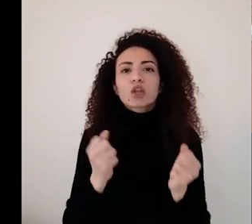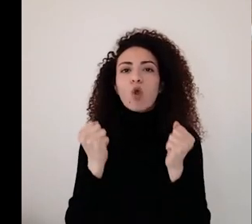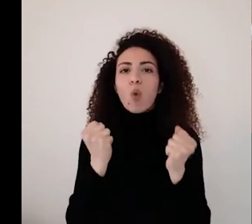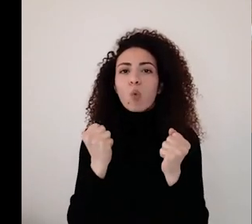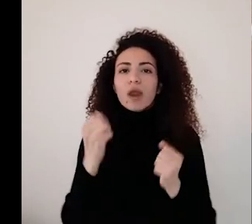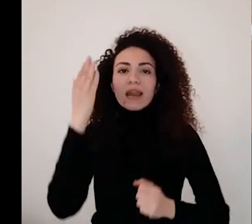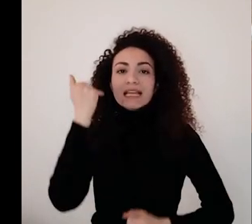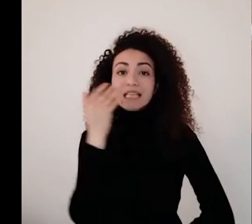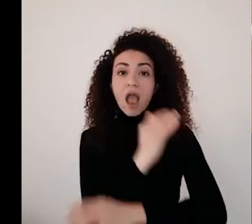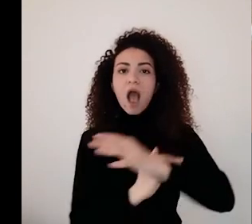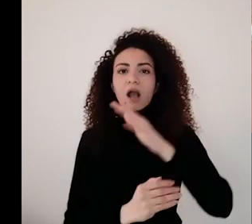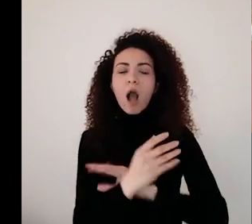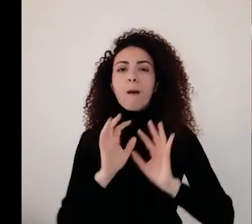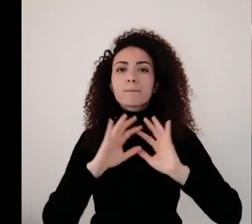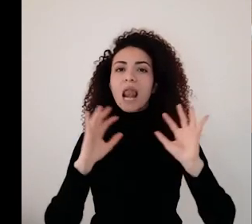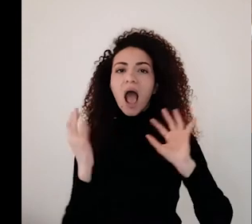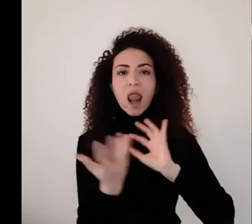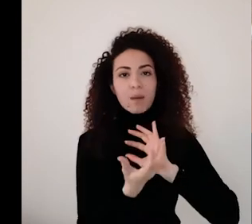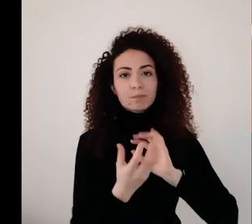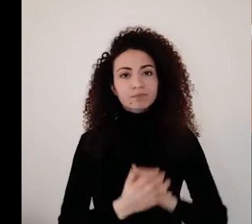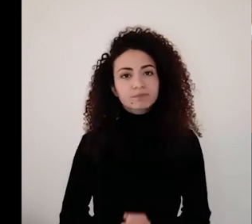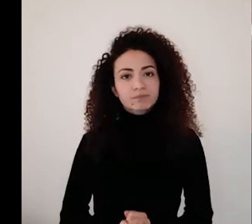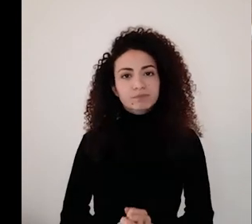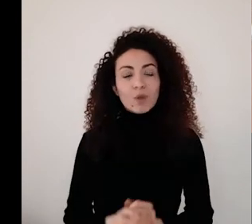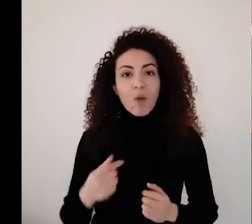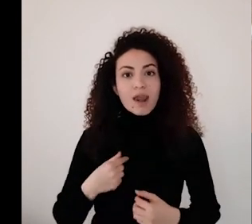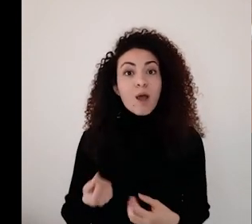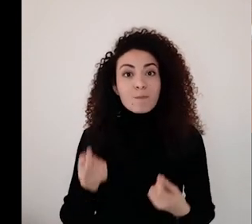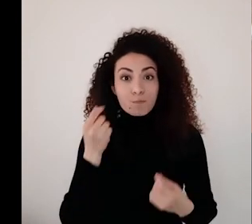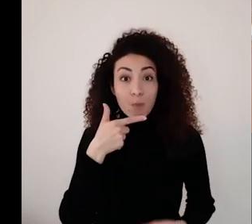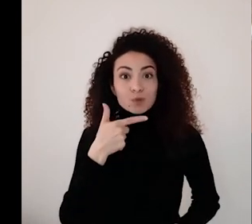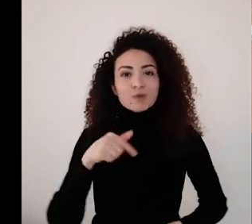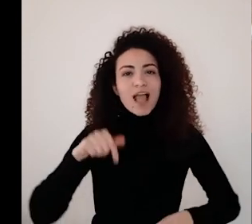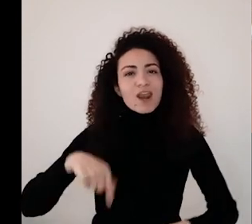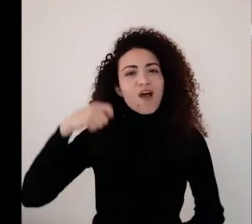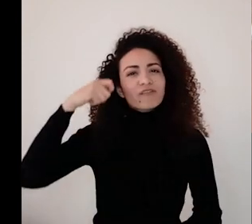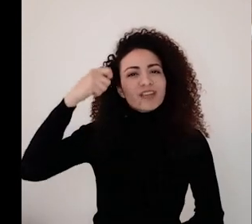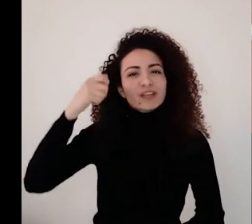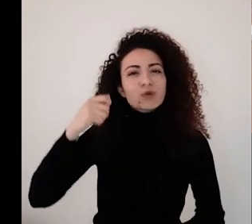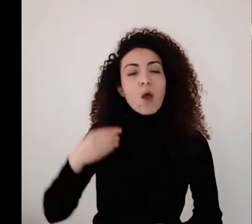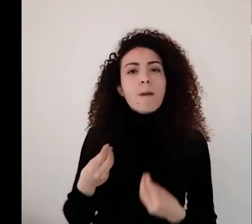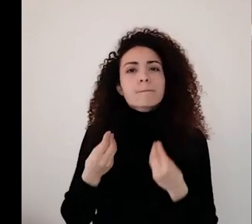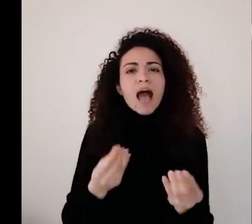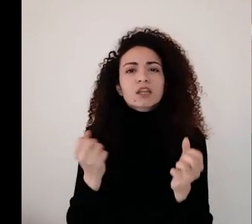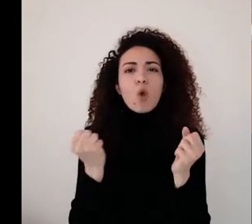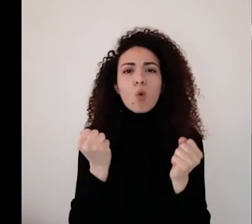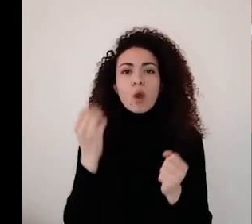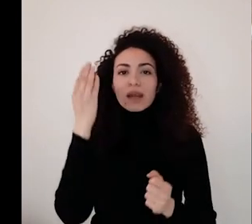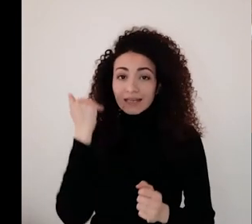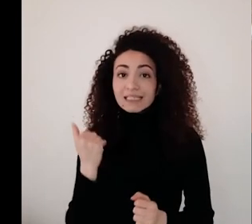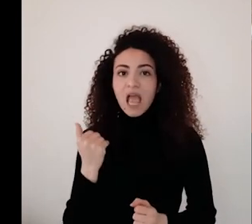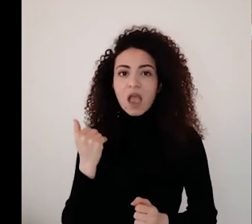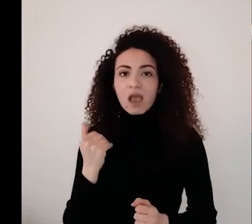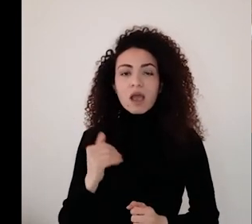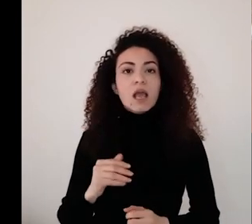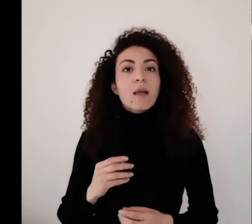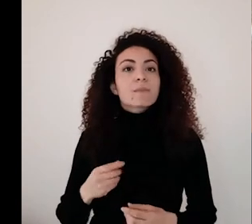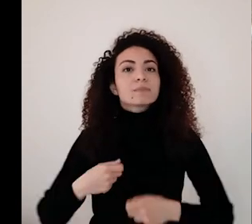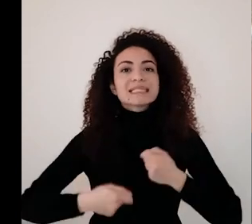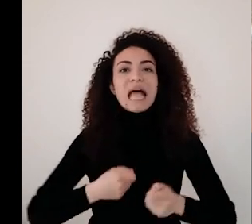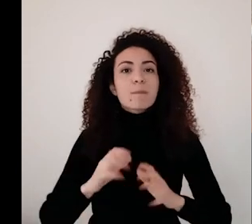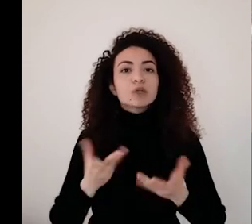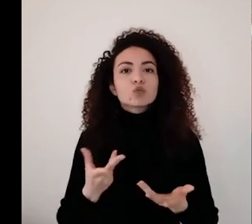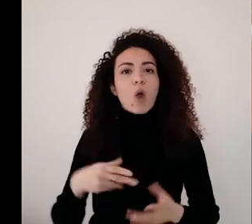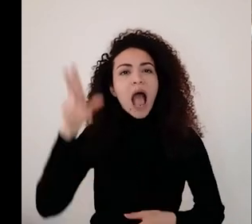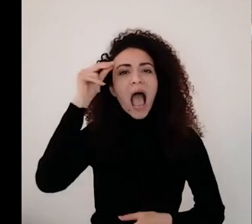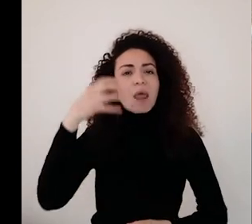with disabilities around the world. And I so much love that this MOOC is all about empowerment, using positive